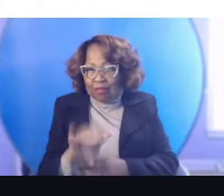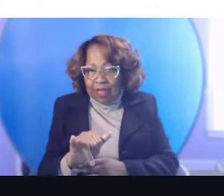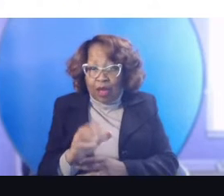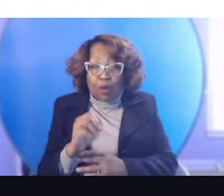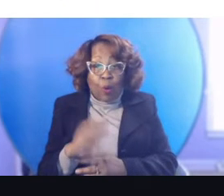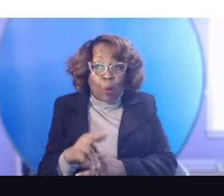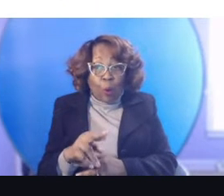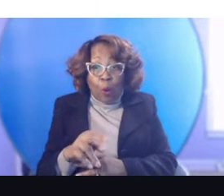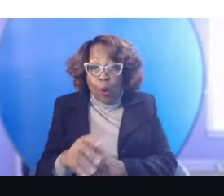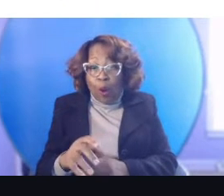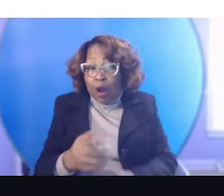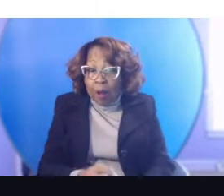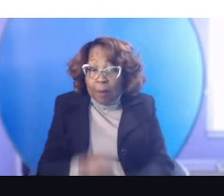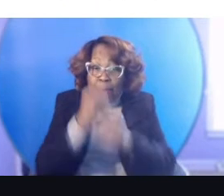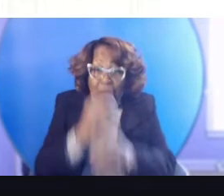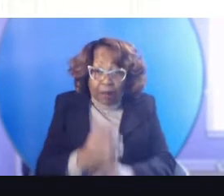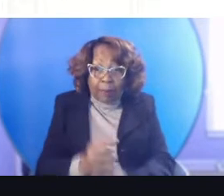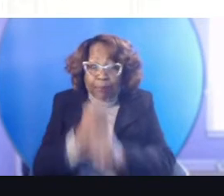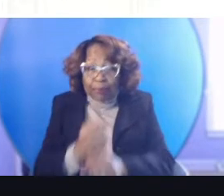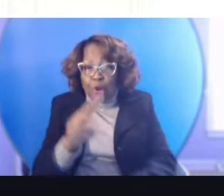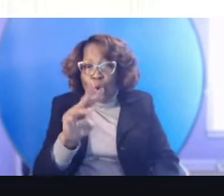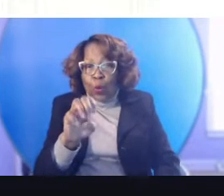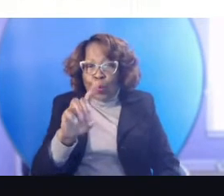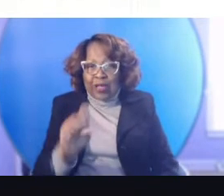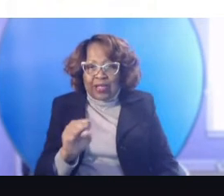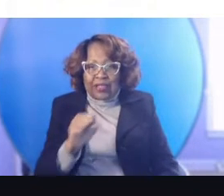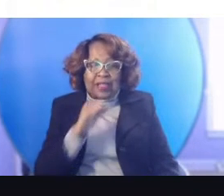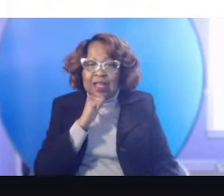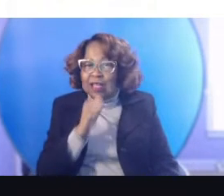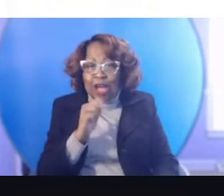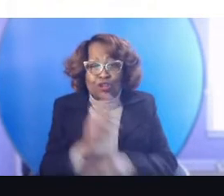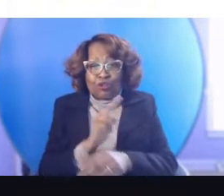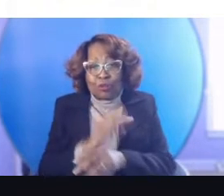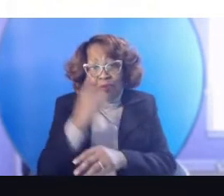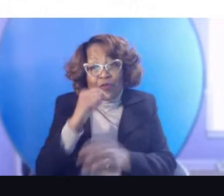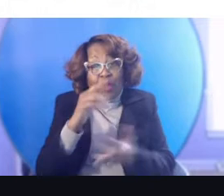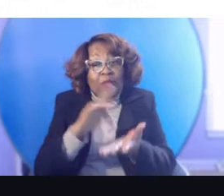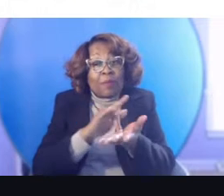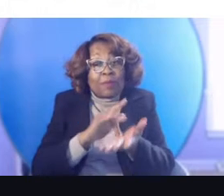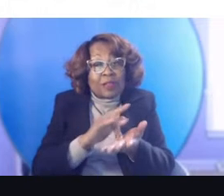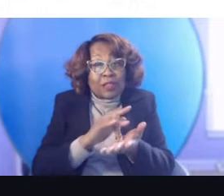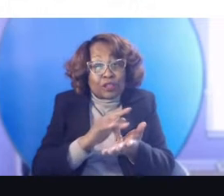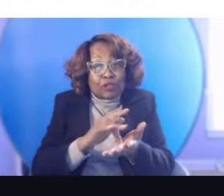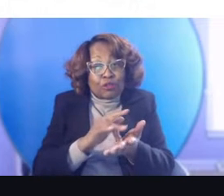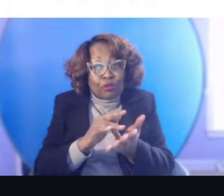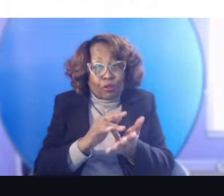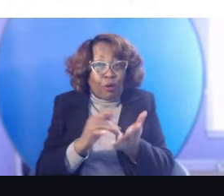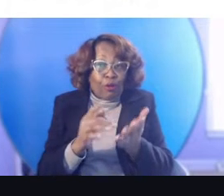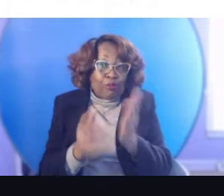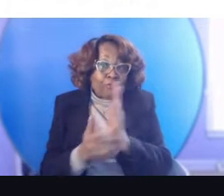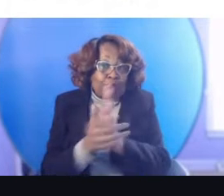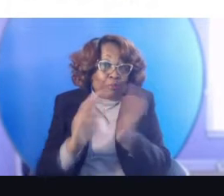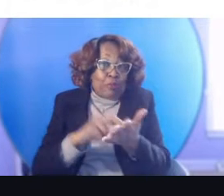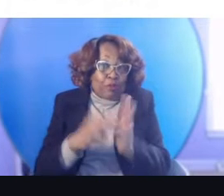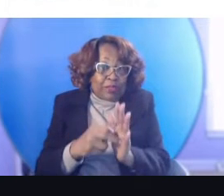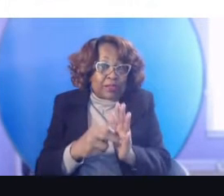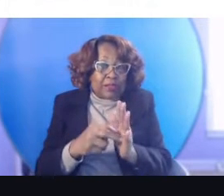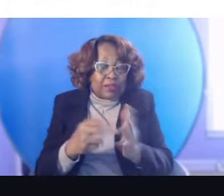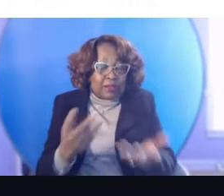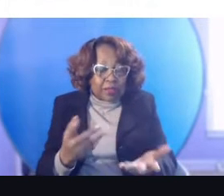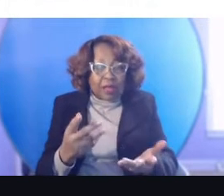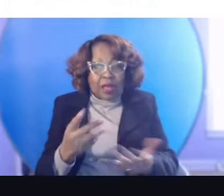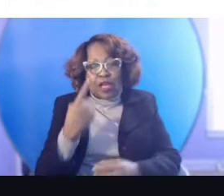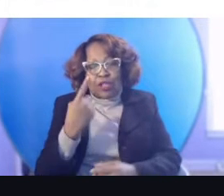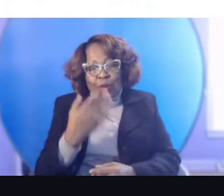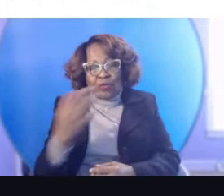up weeds and not using them for the medicinal qualities that they have. It's just one of those things that when you see